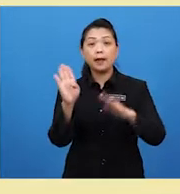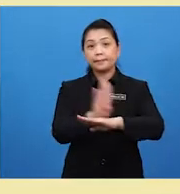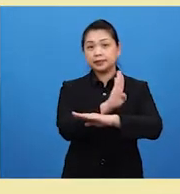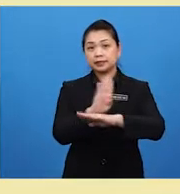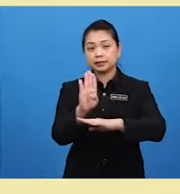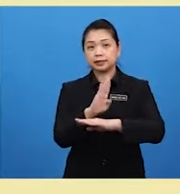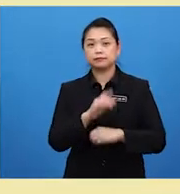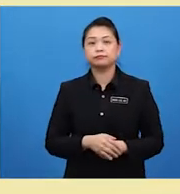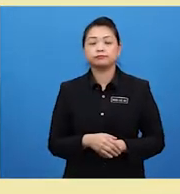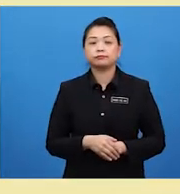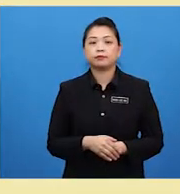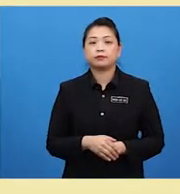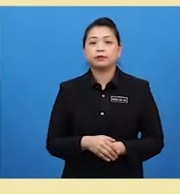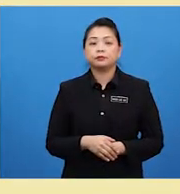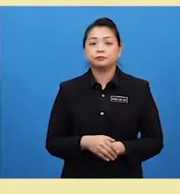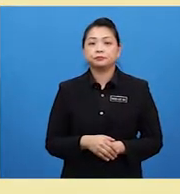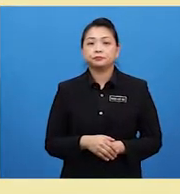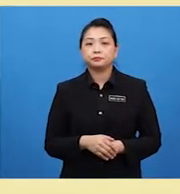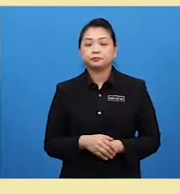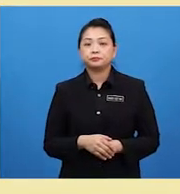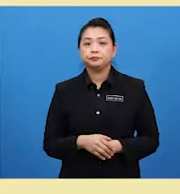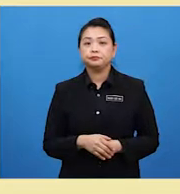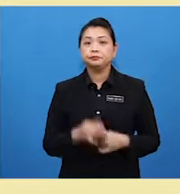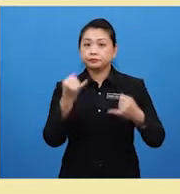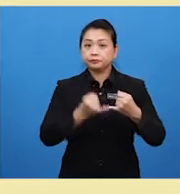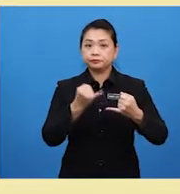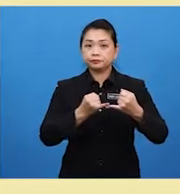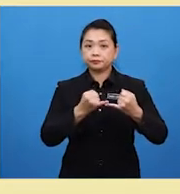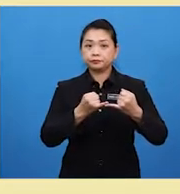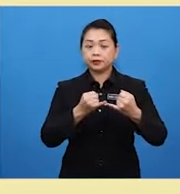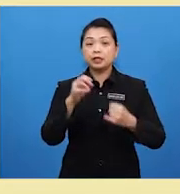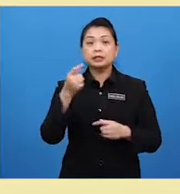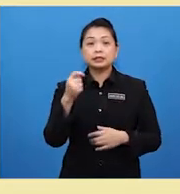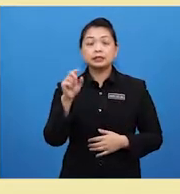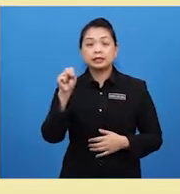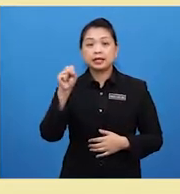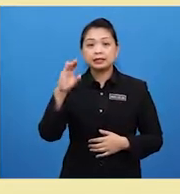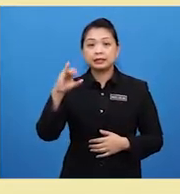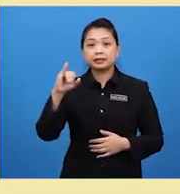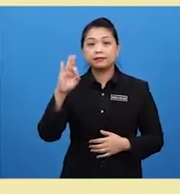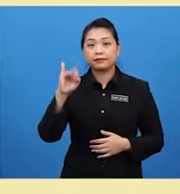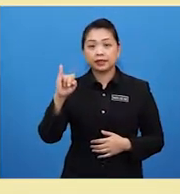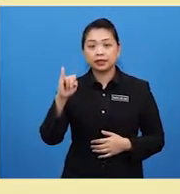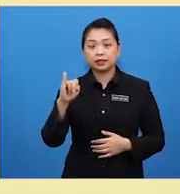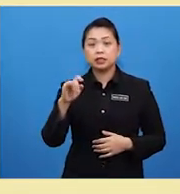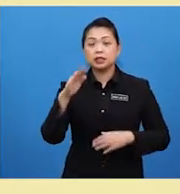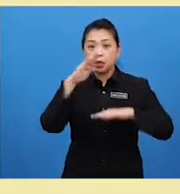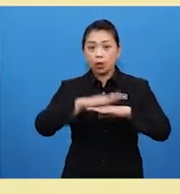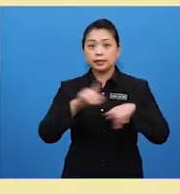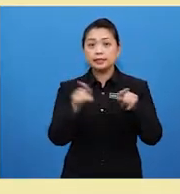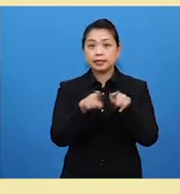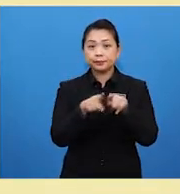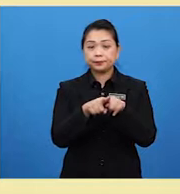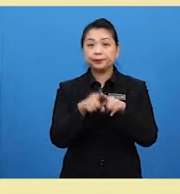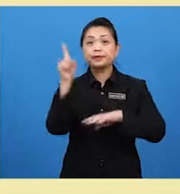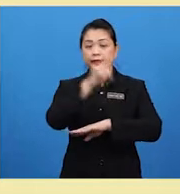And lastly, question 6. The Sci-Fi Festival is on the same day